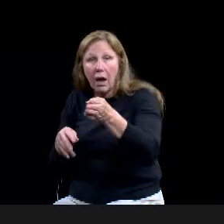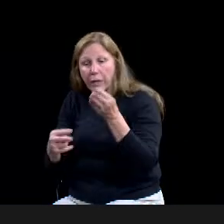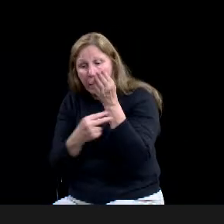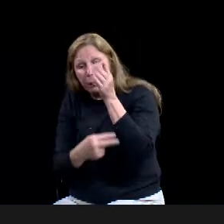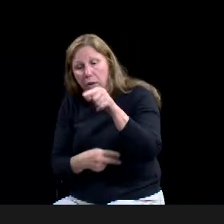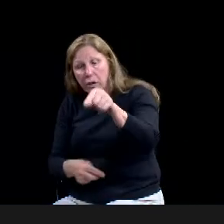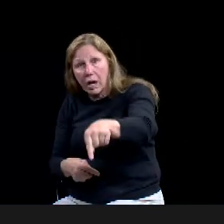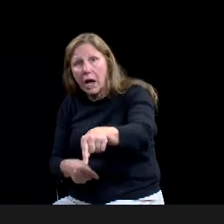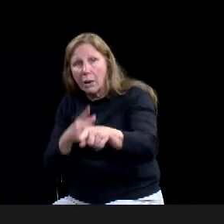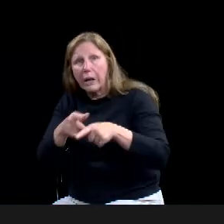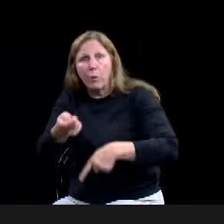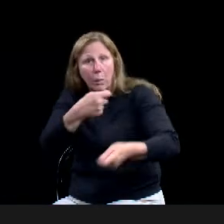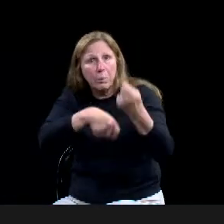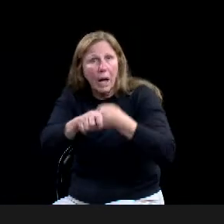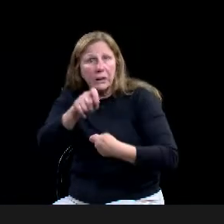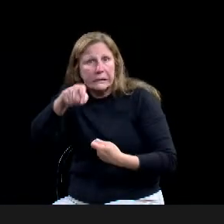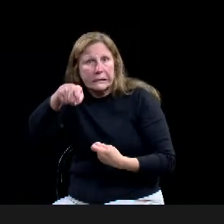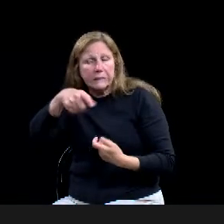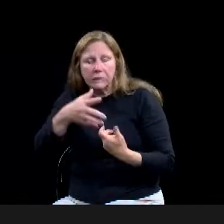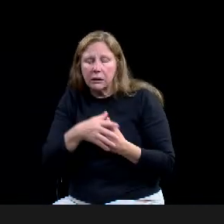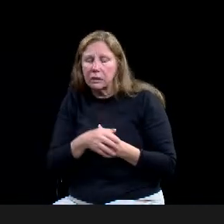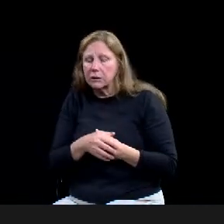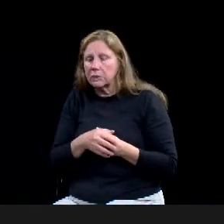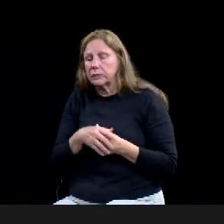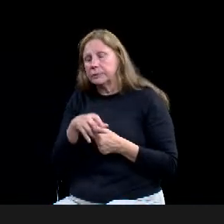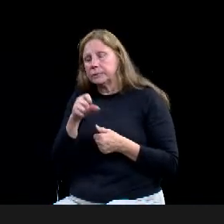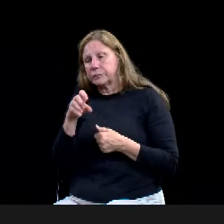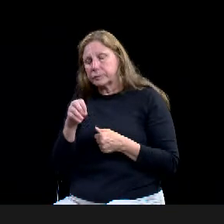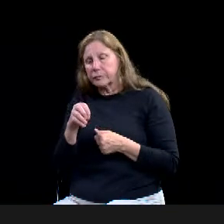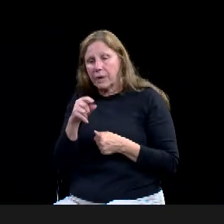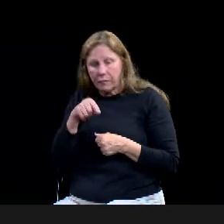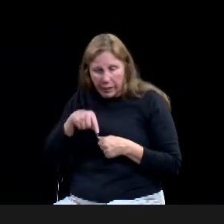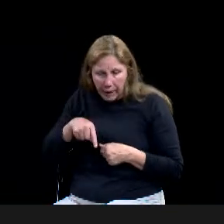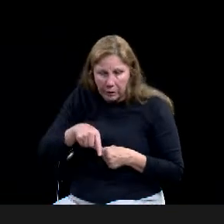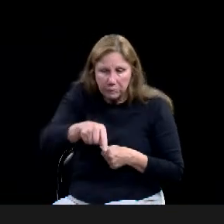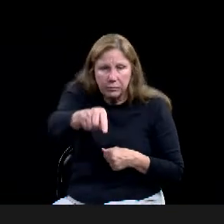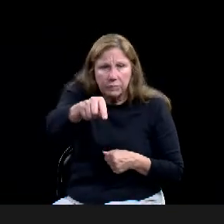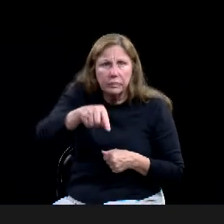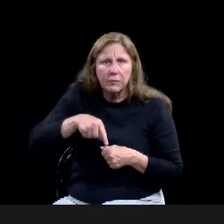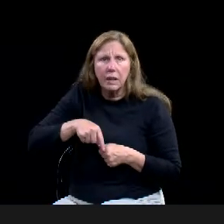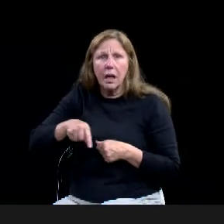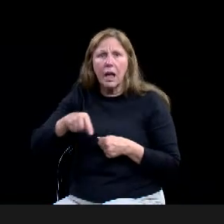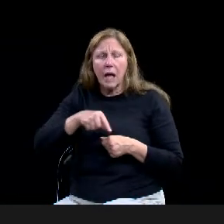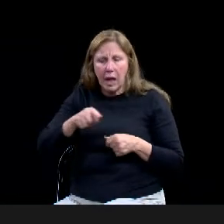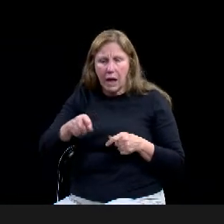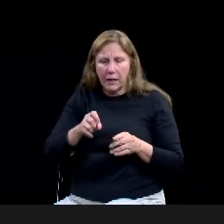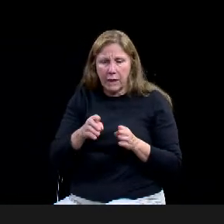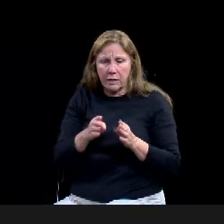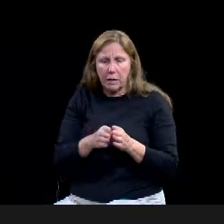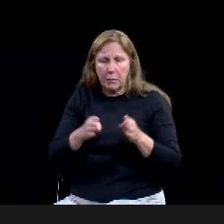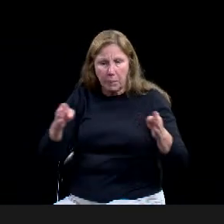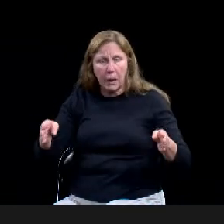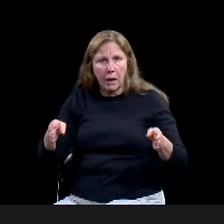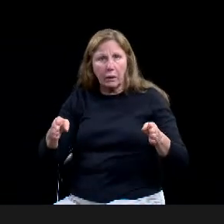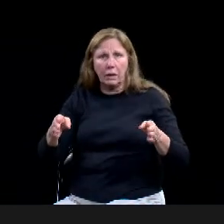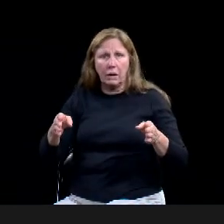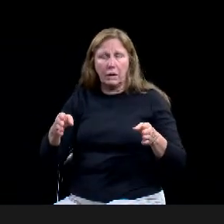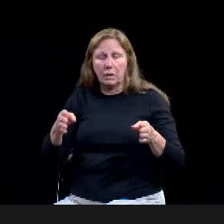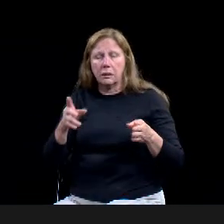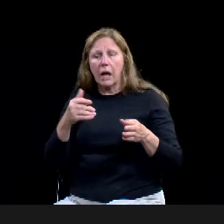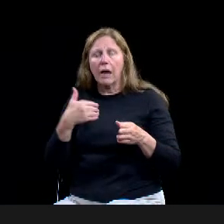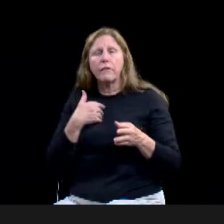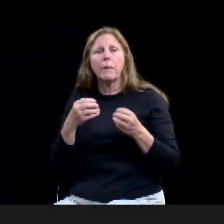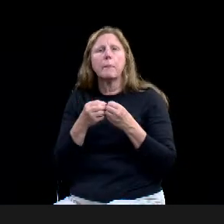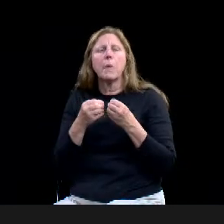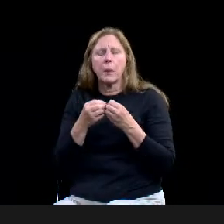grade where you would have more, uh, connect connectivity in the area. And it, it would make it more attractive